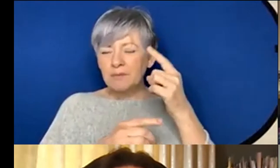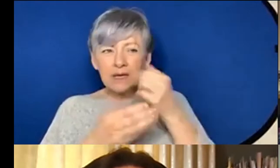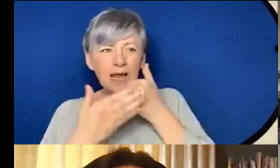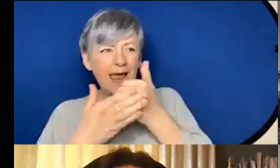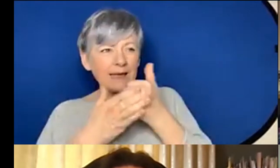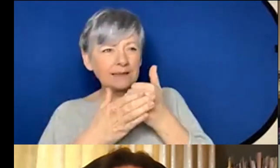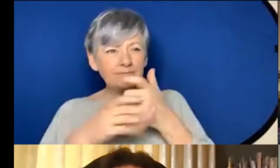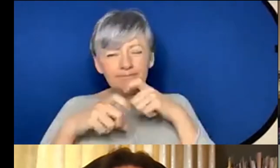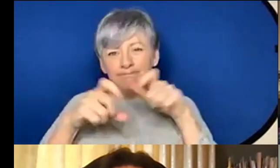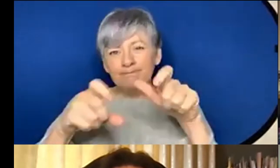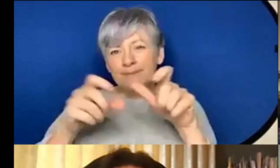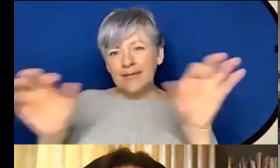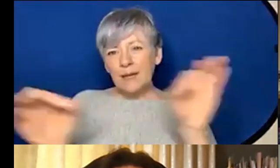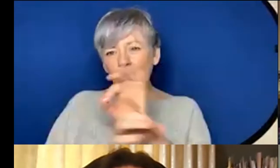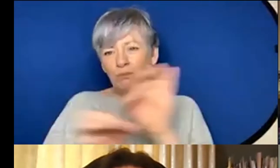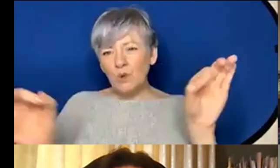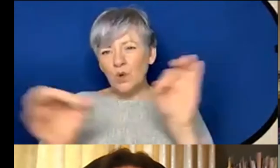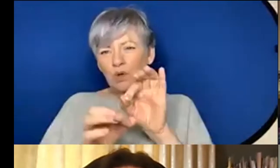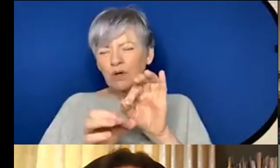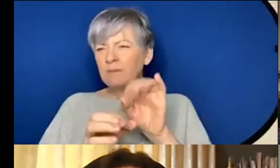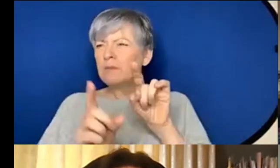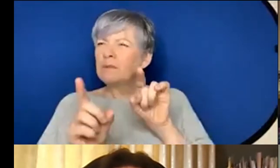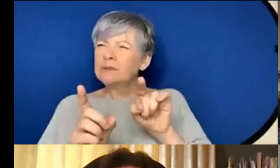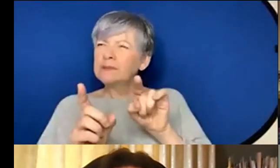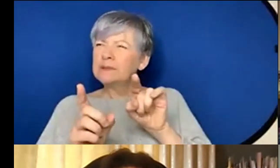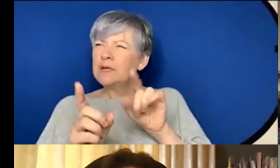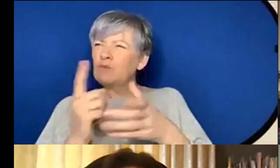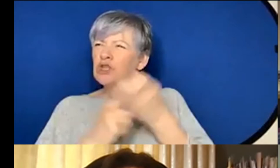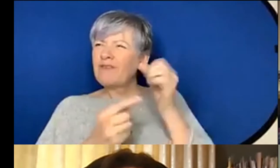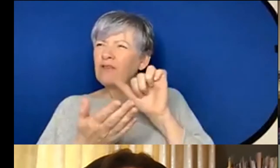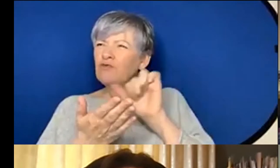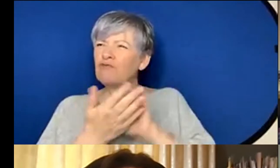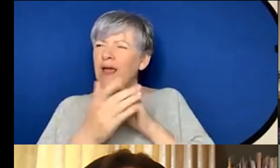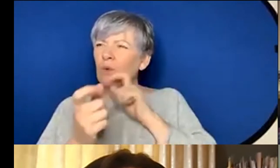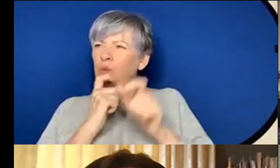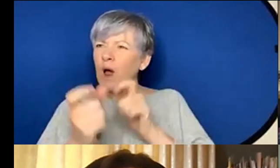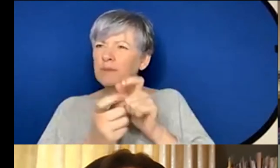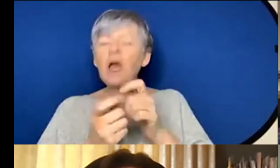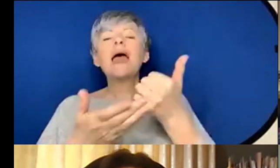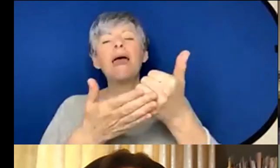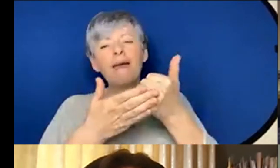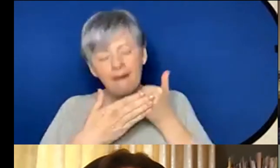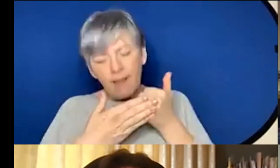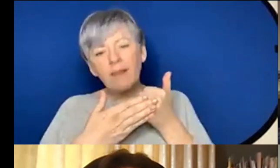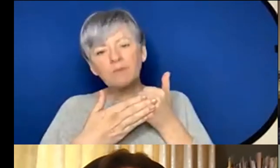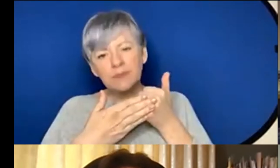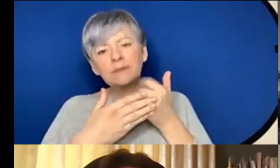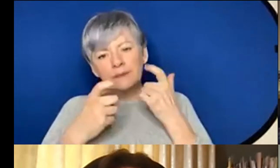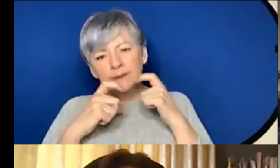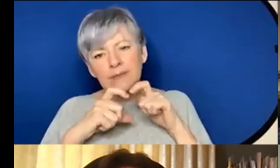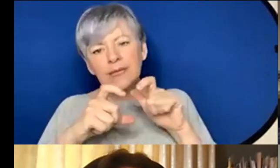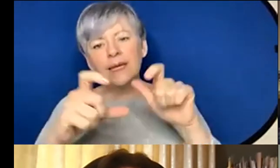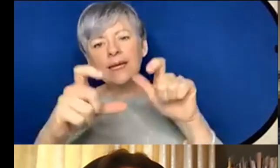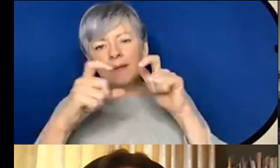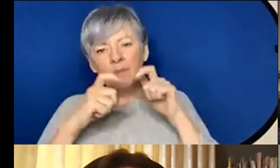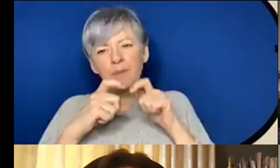music so I'm trying to find a white the right kind of um words here basically it helps keep them um adds